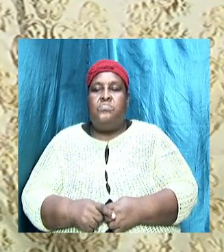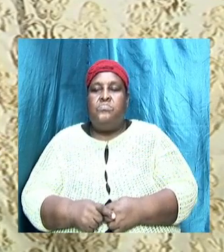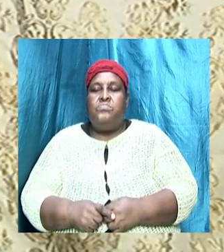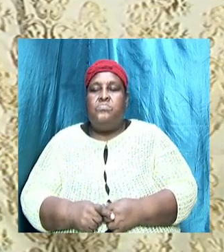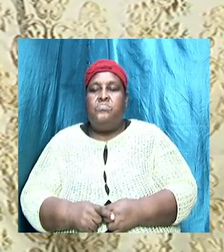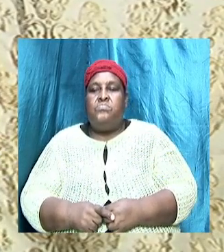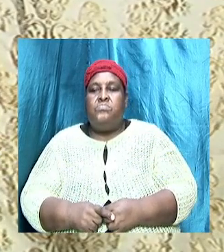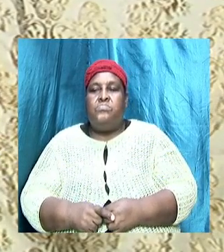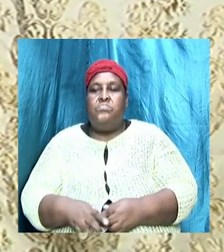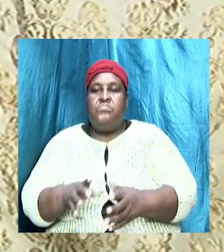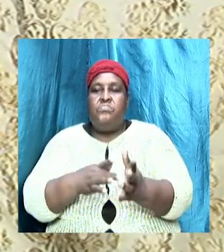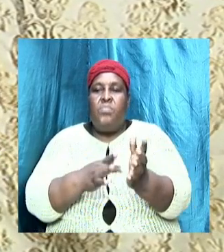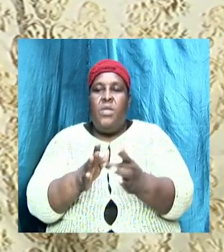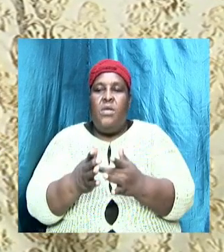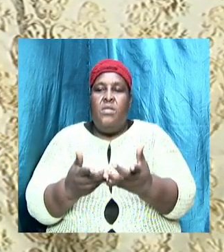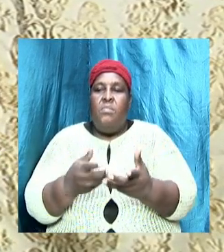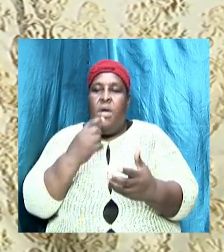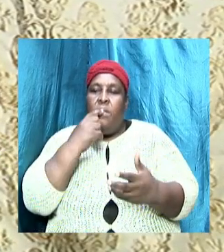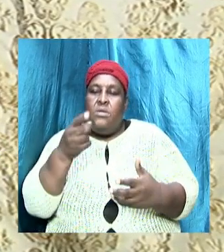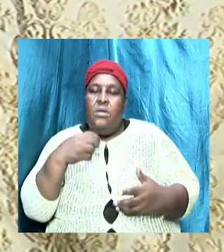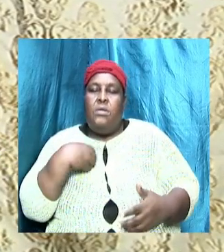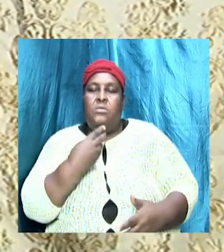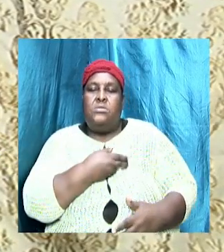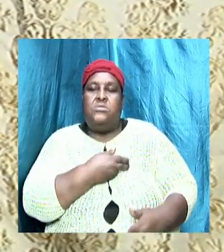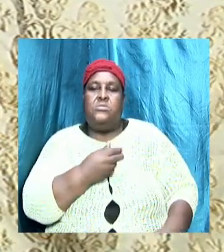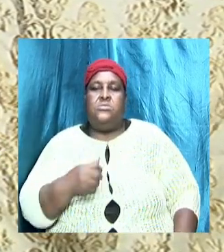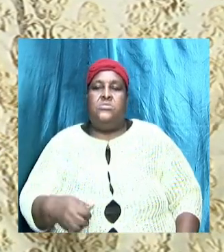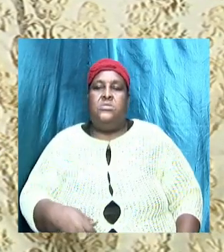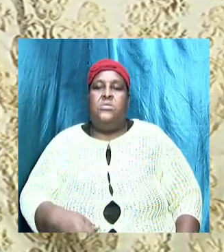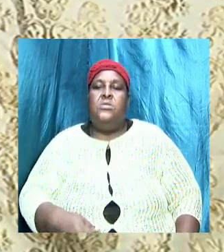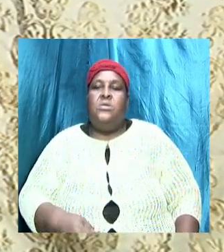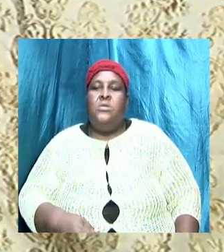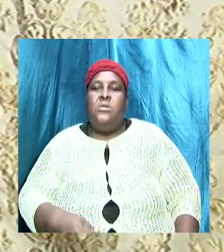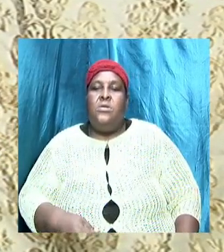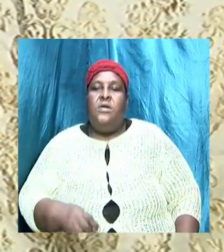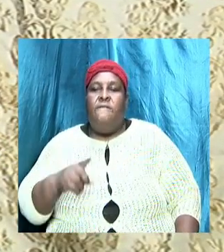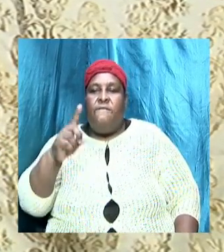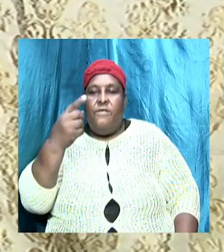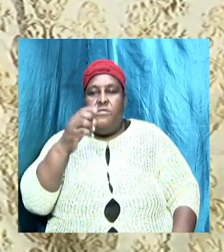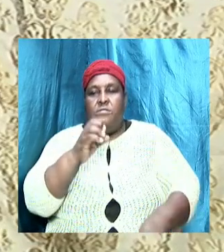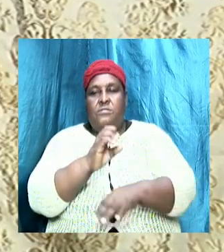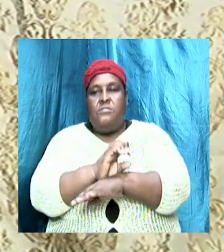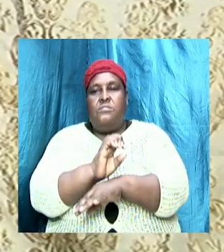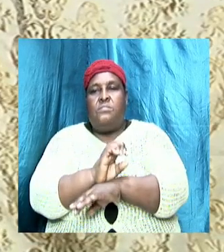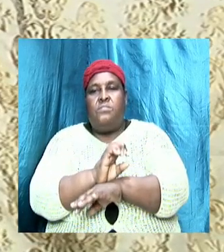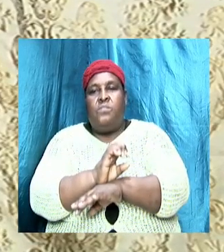the Bible tells us that the first church